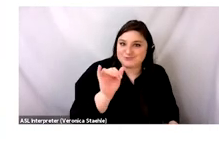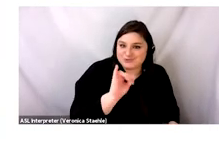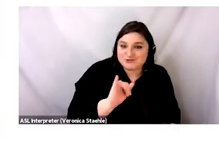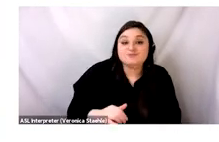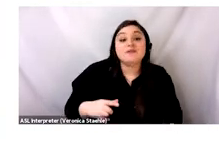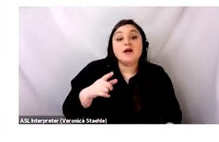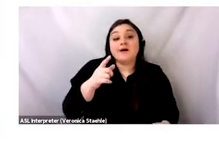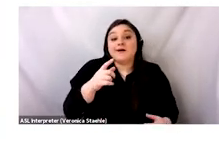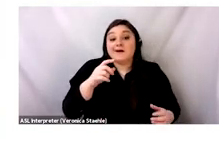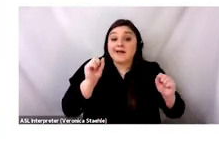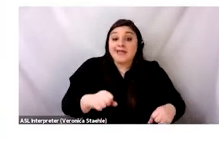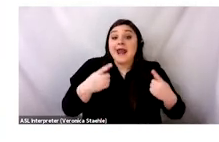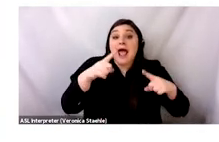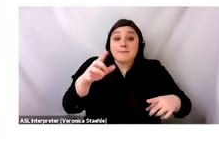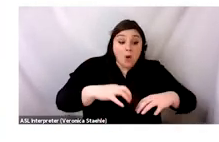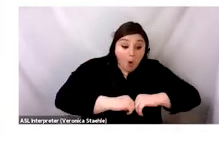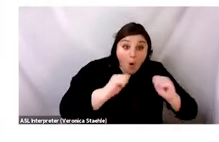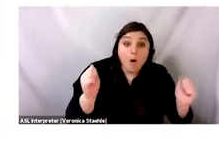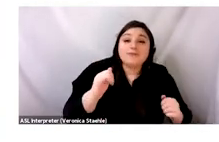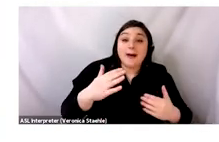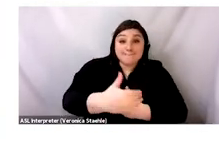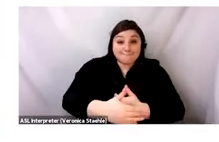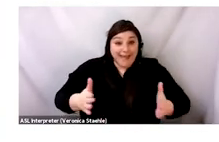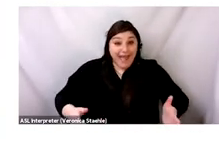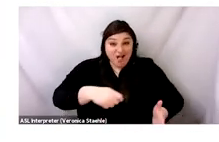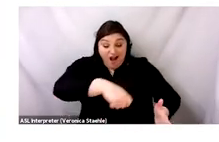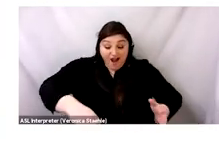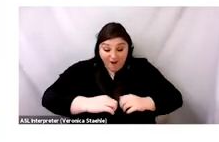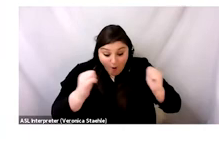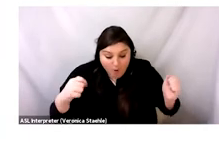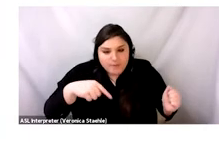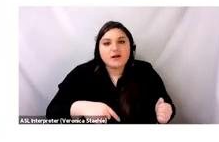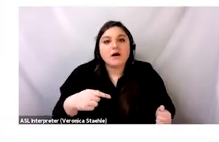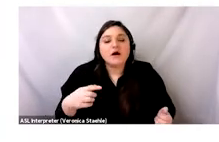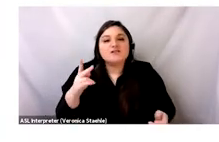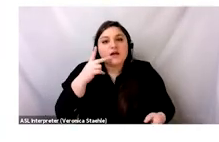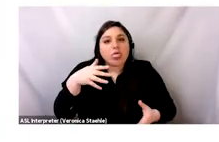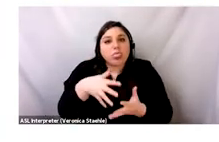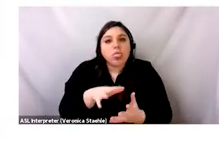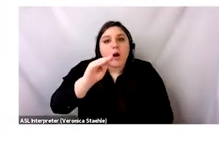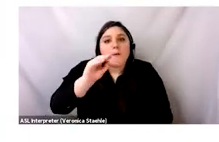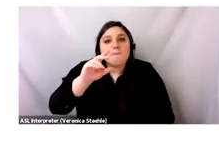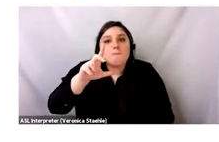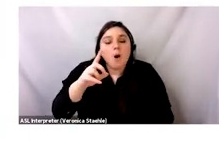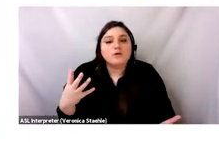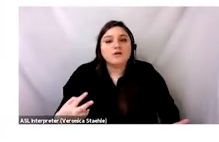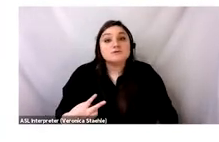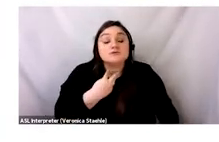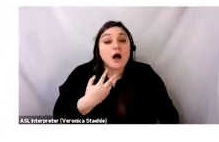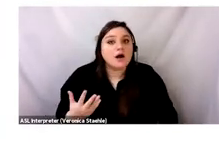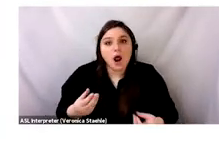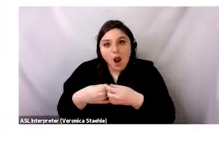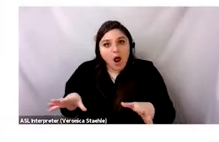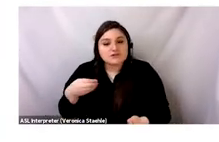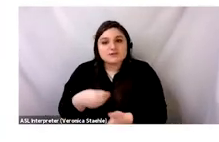after she opened a bale and found that it was spoiled with over 70% of the contents covered in mold. So she can't take this bale back